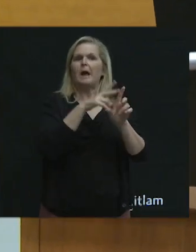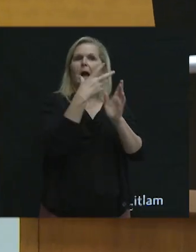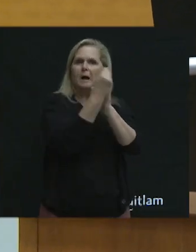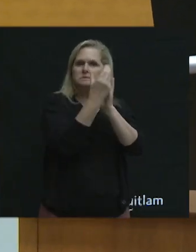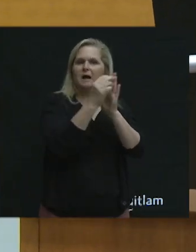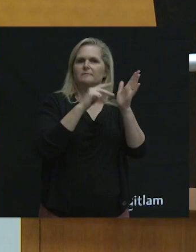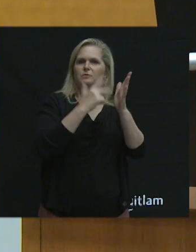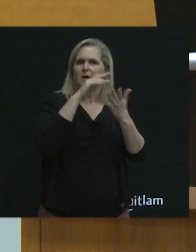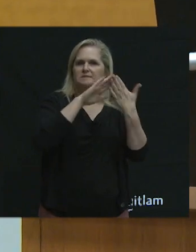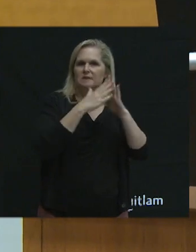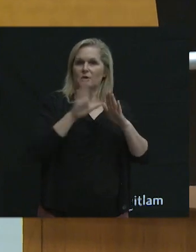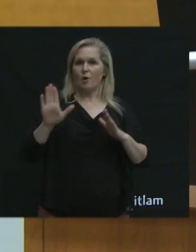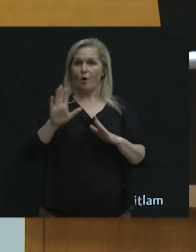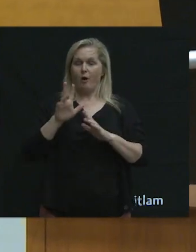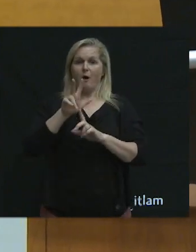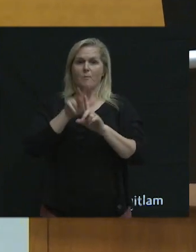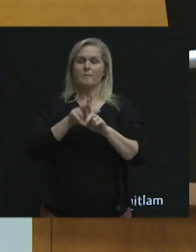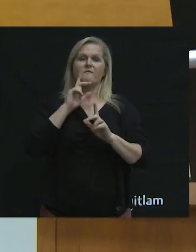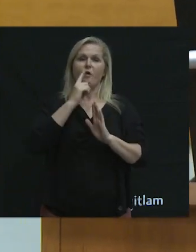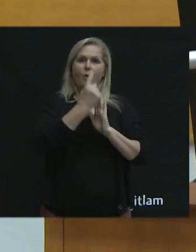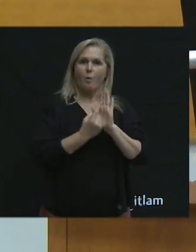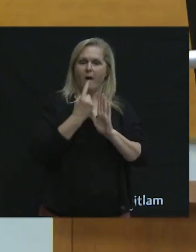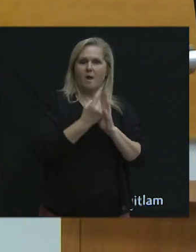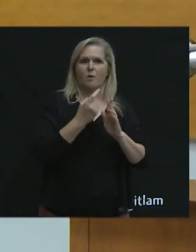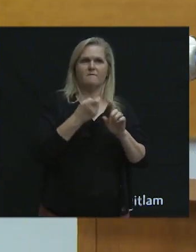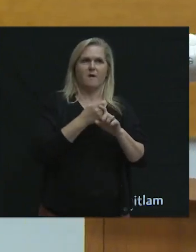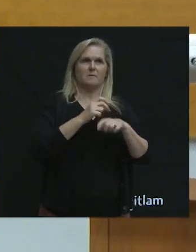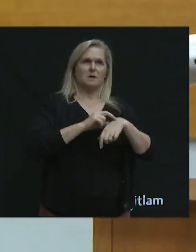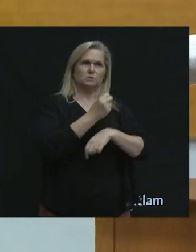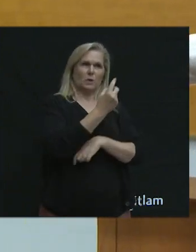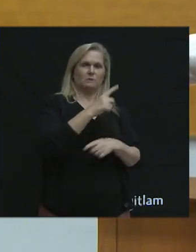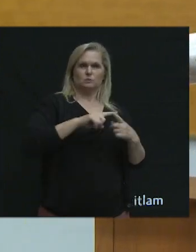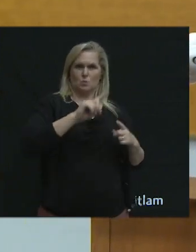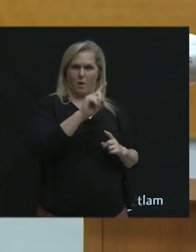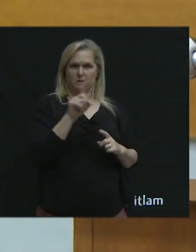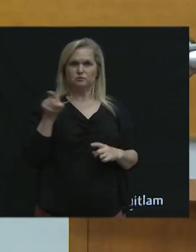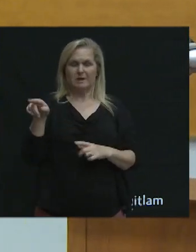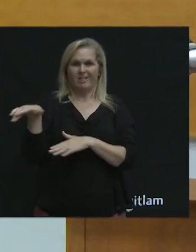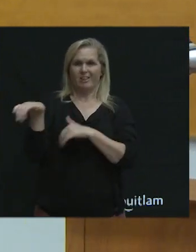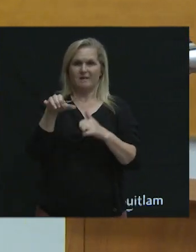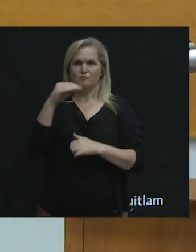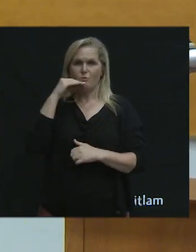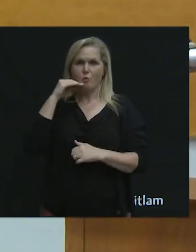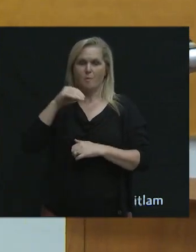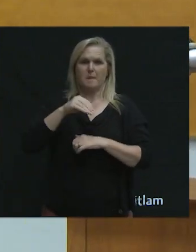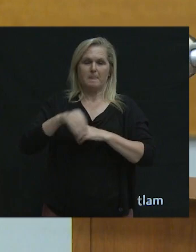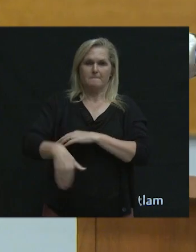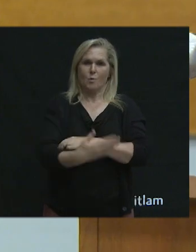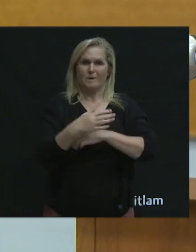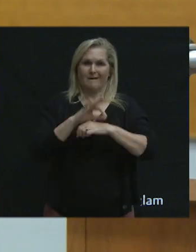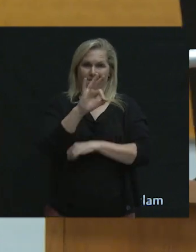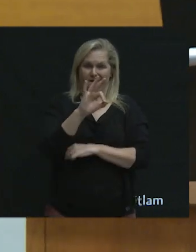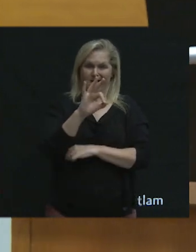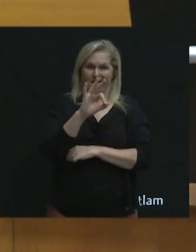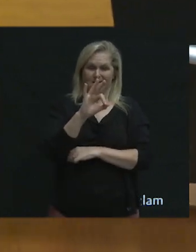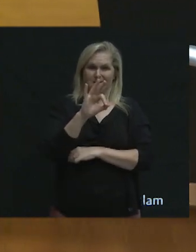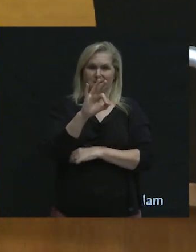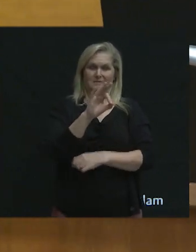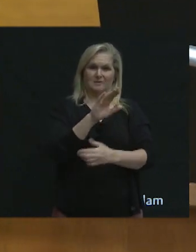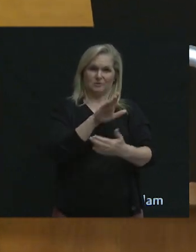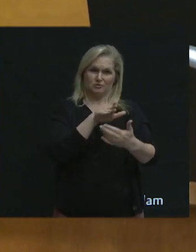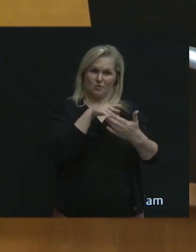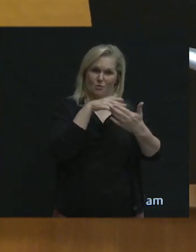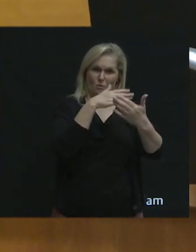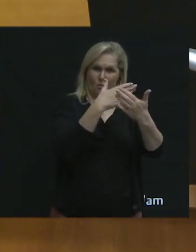appointment was for one hour from 12 until 1. She left her home at 9 o'clock in the morning. Got to her appointment